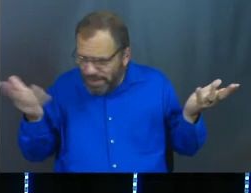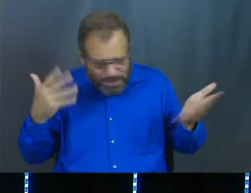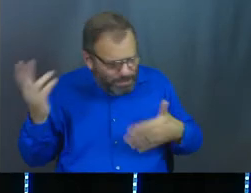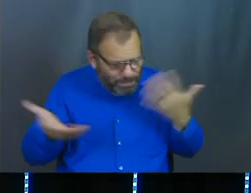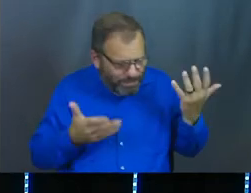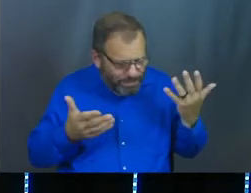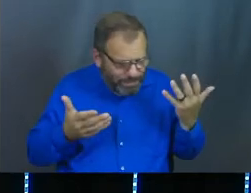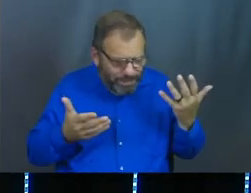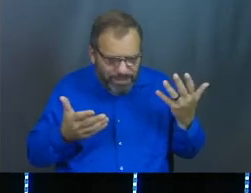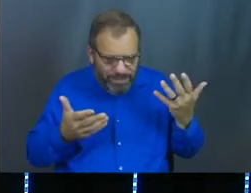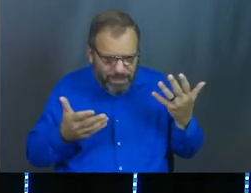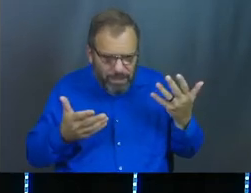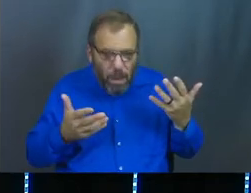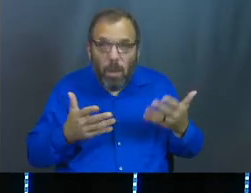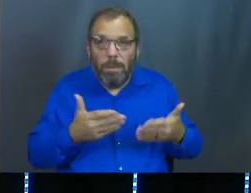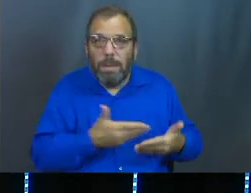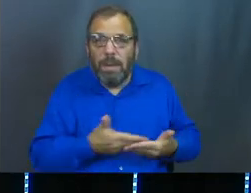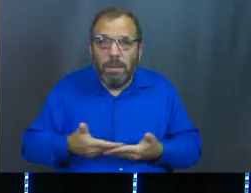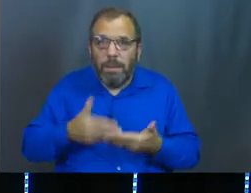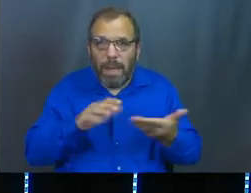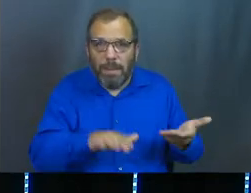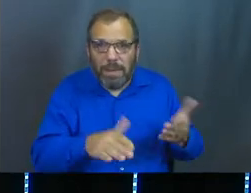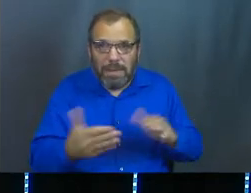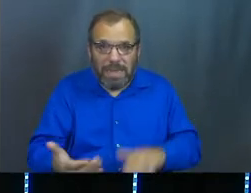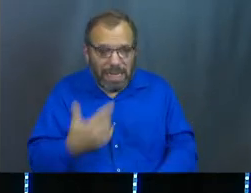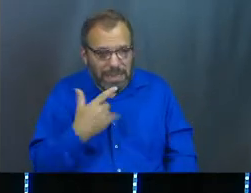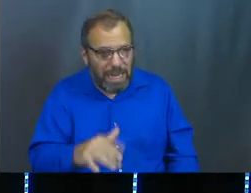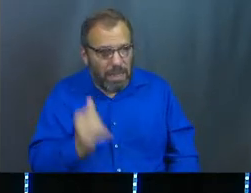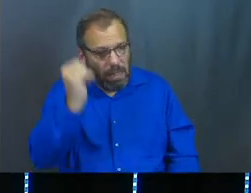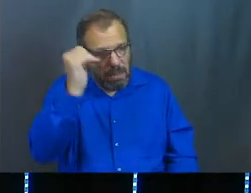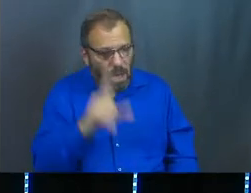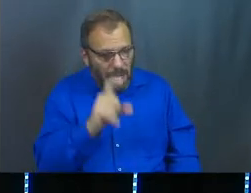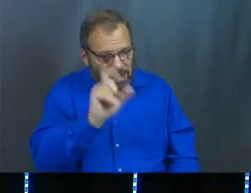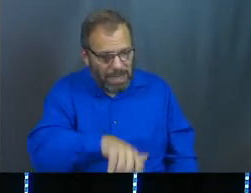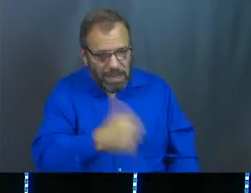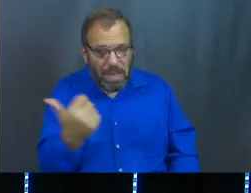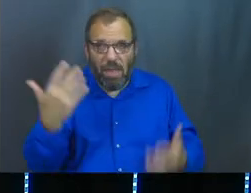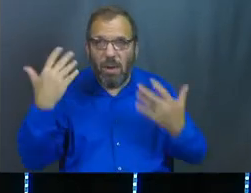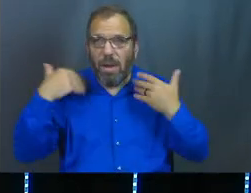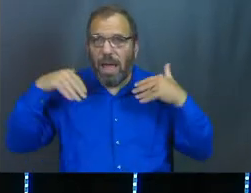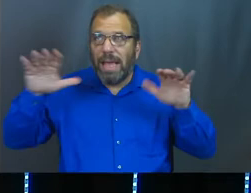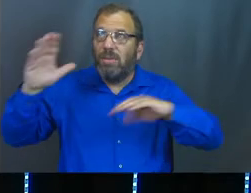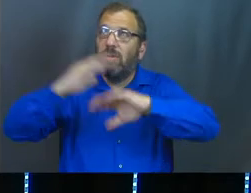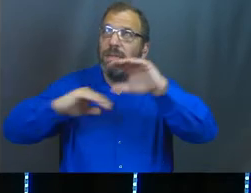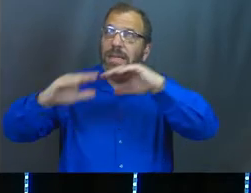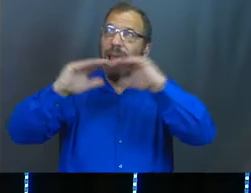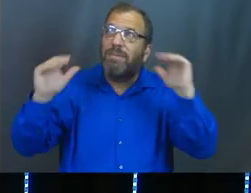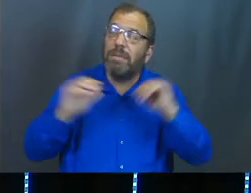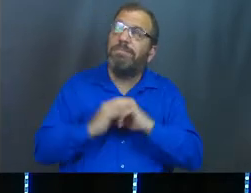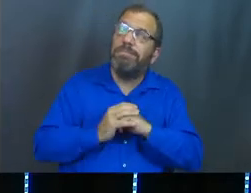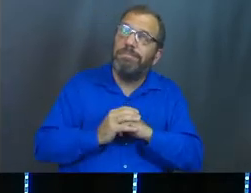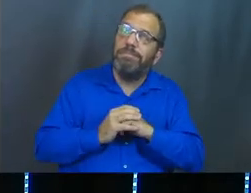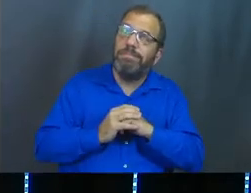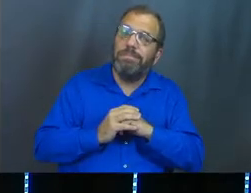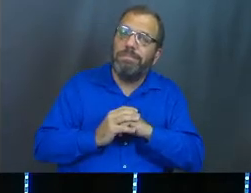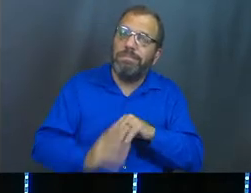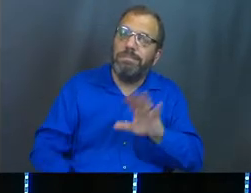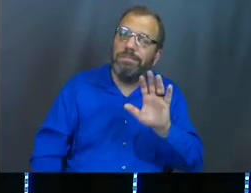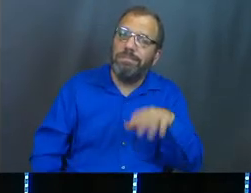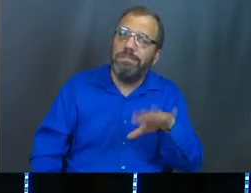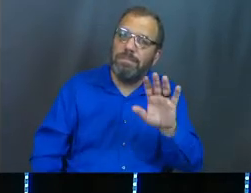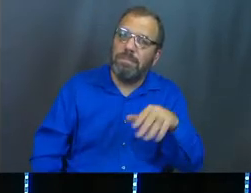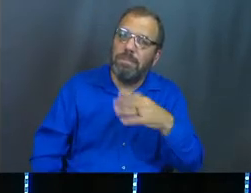your baby died. And we say things like God needed another angel in heaven. And guys,